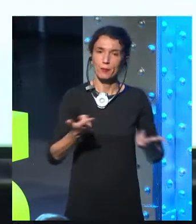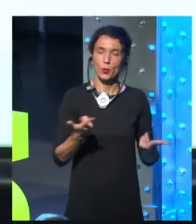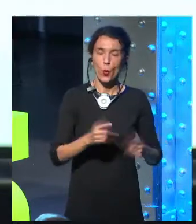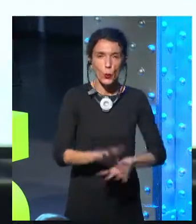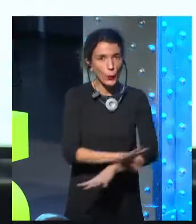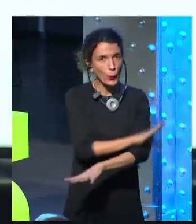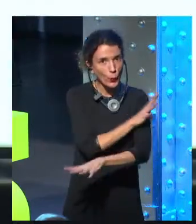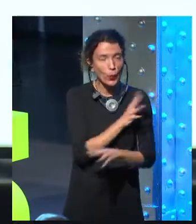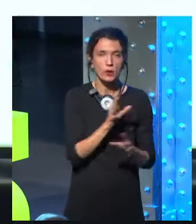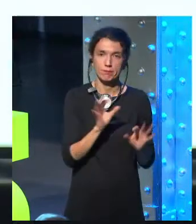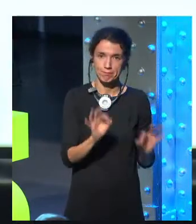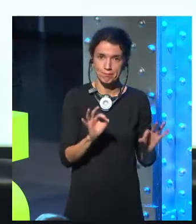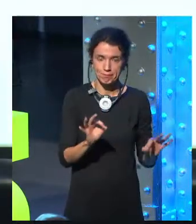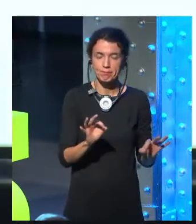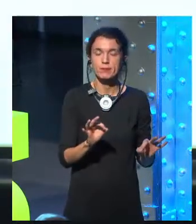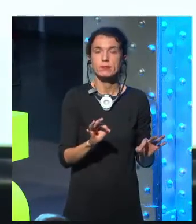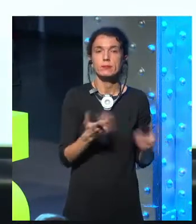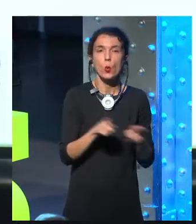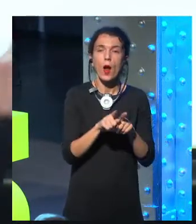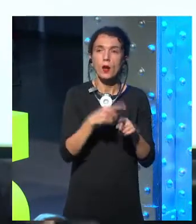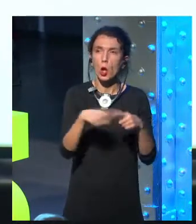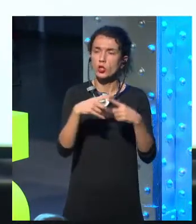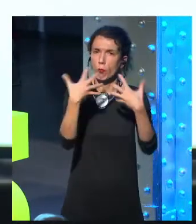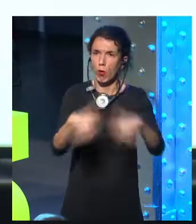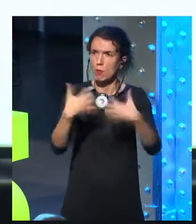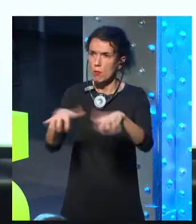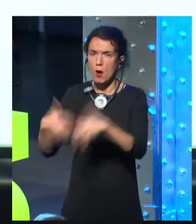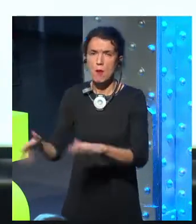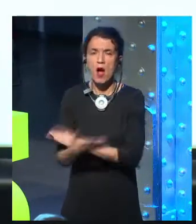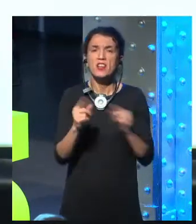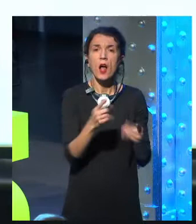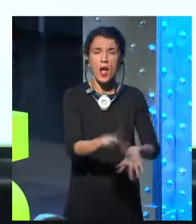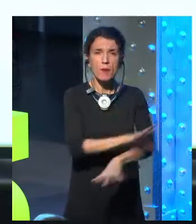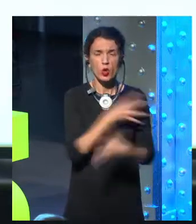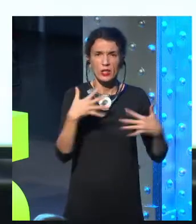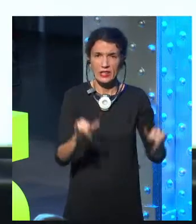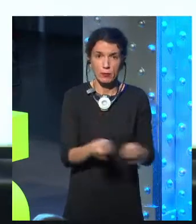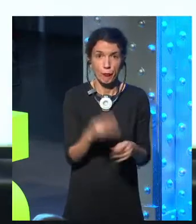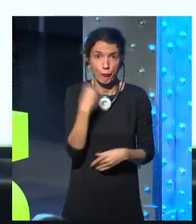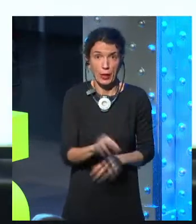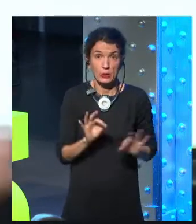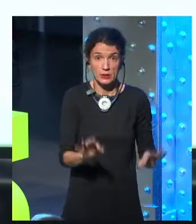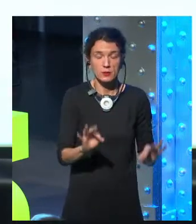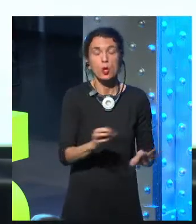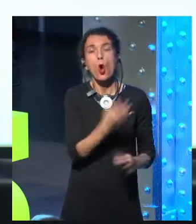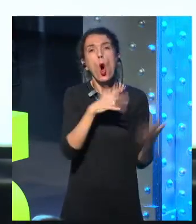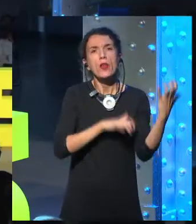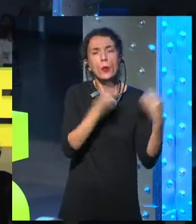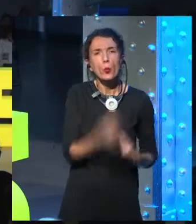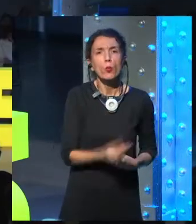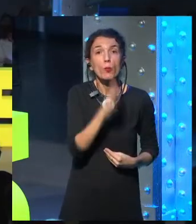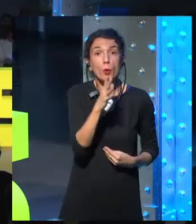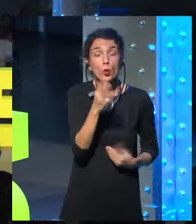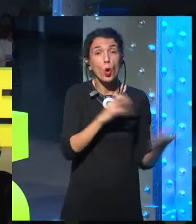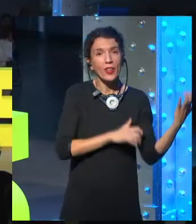computer good at? A computer is really good at taking a large data set and finding patterns. Taking what was formerly